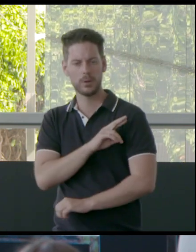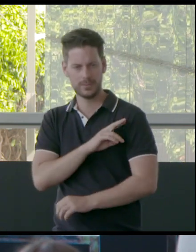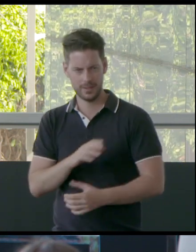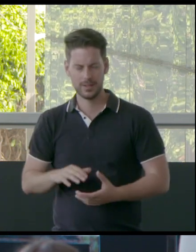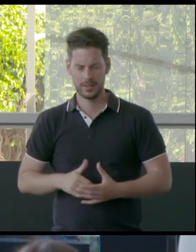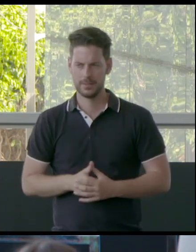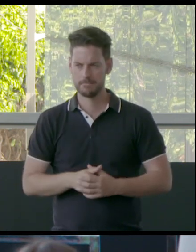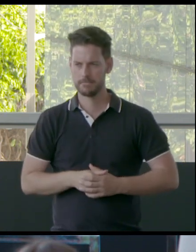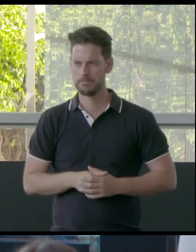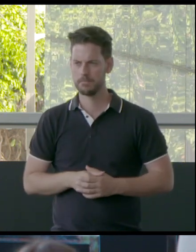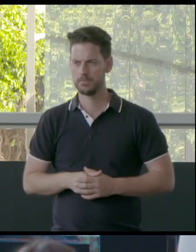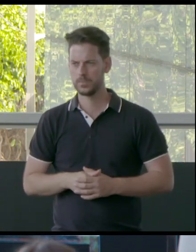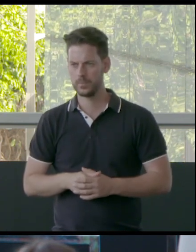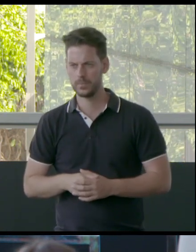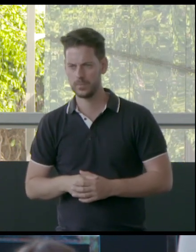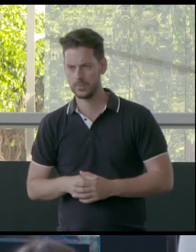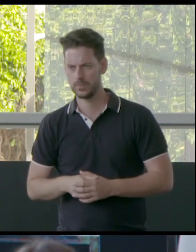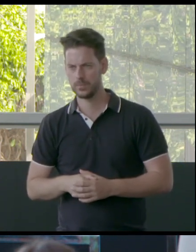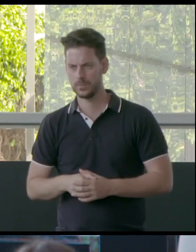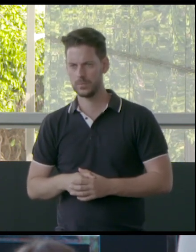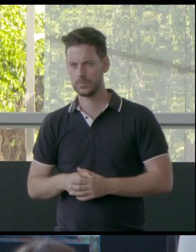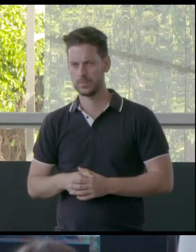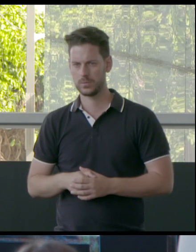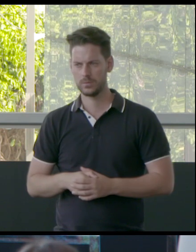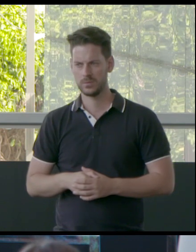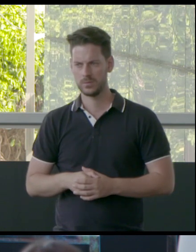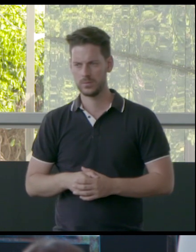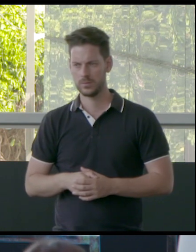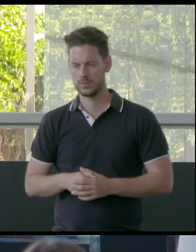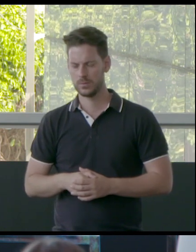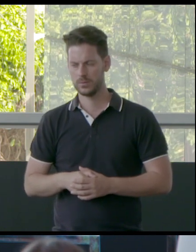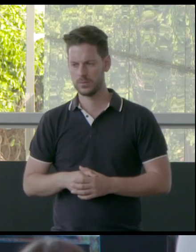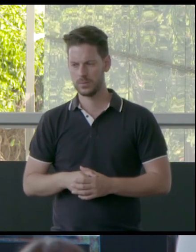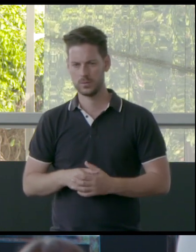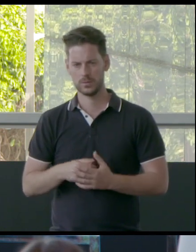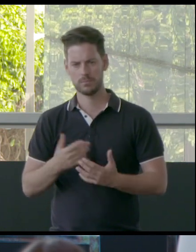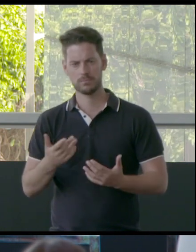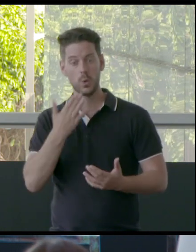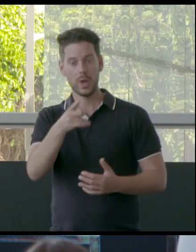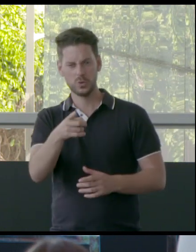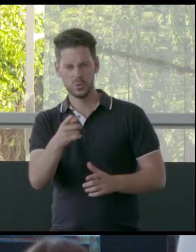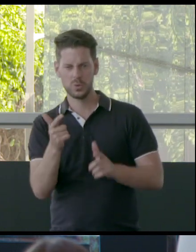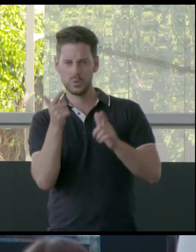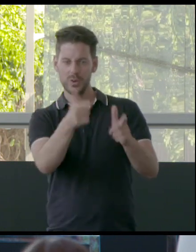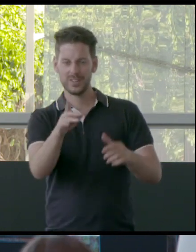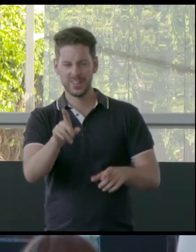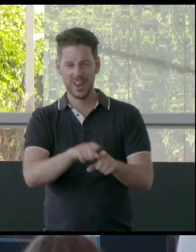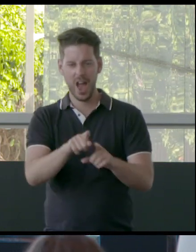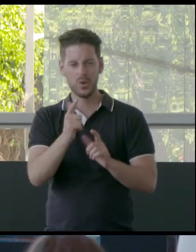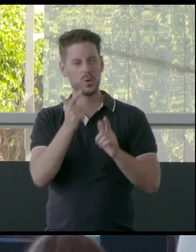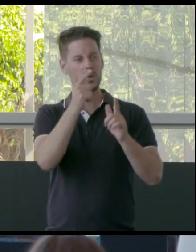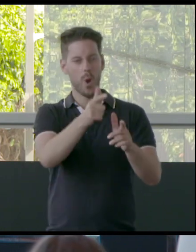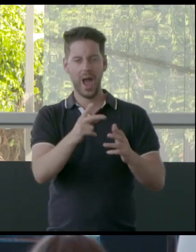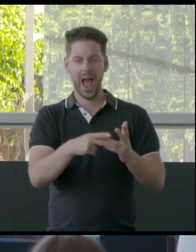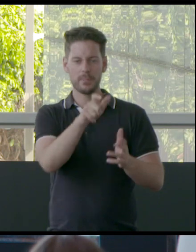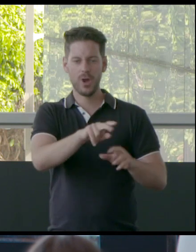Yeah. When you have, you know... What kind of a guest are you when you go into somebody else's house? You know, I think that